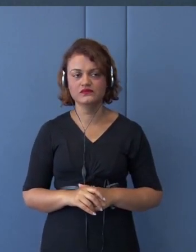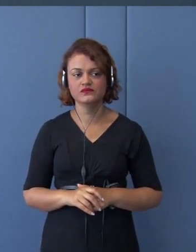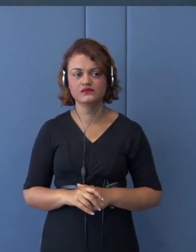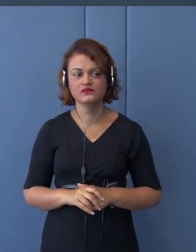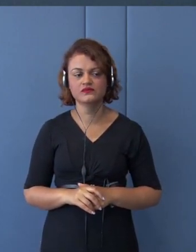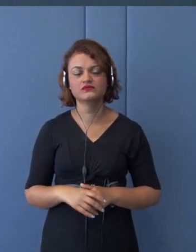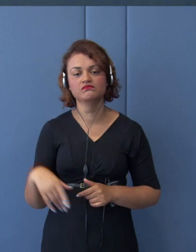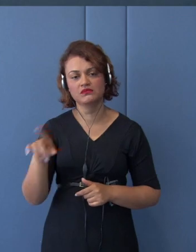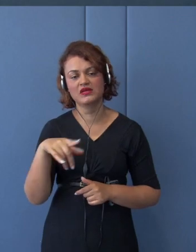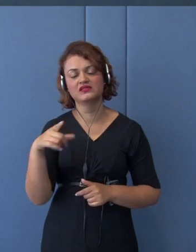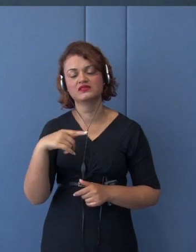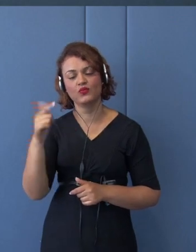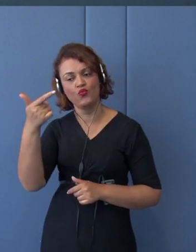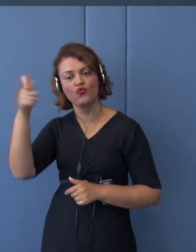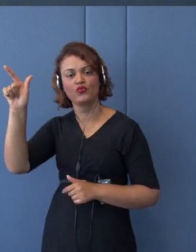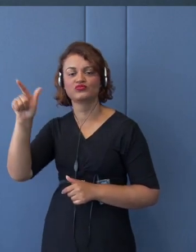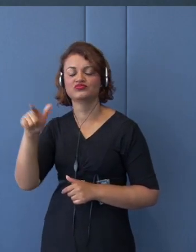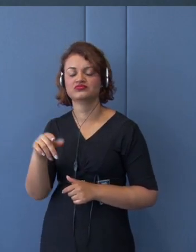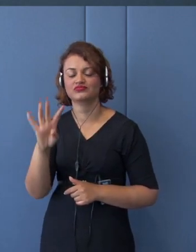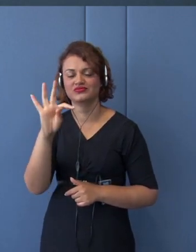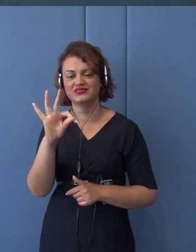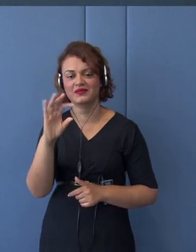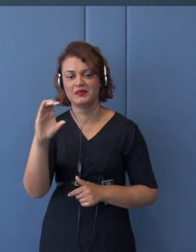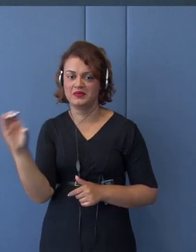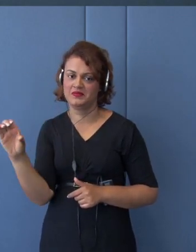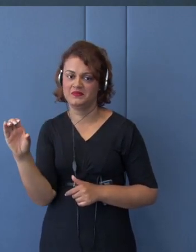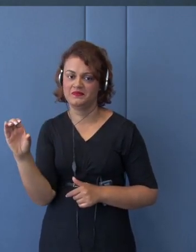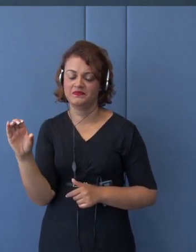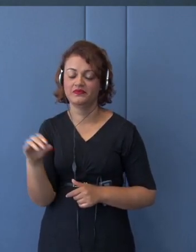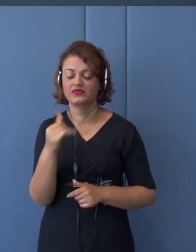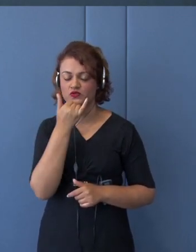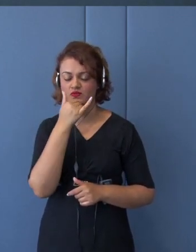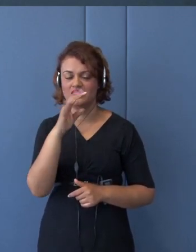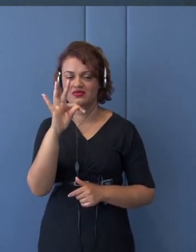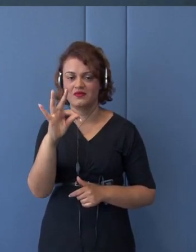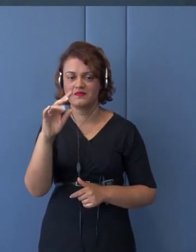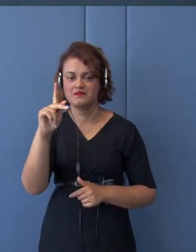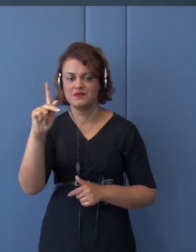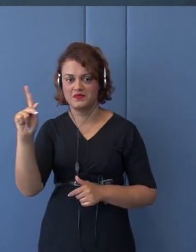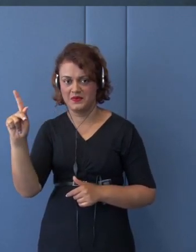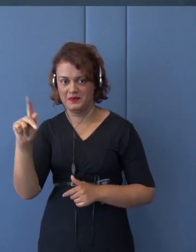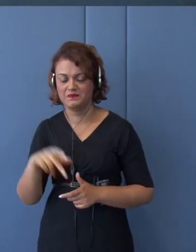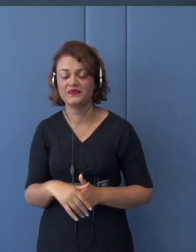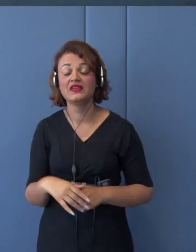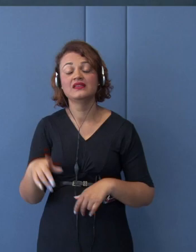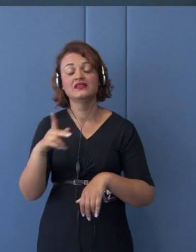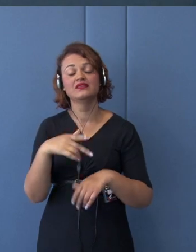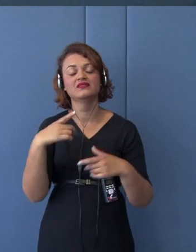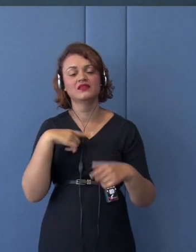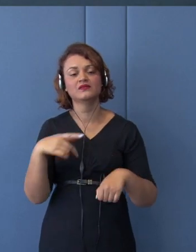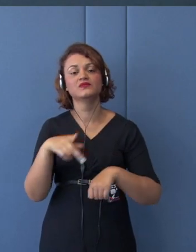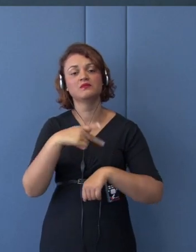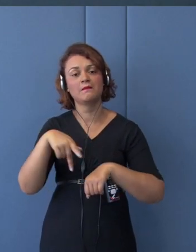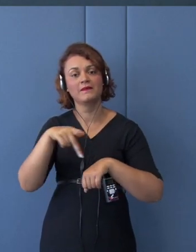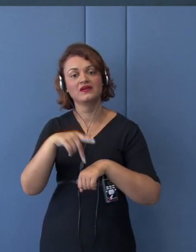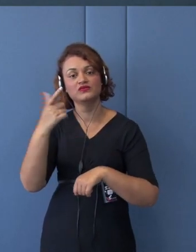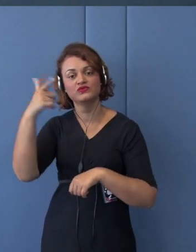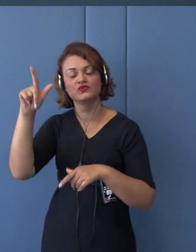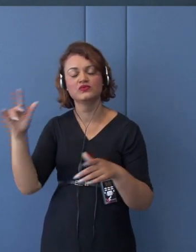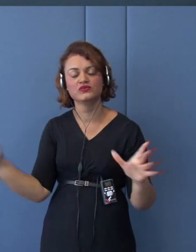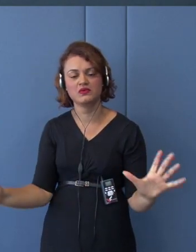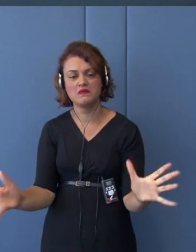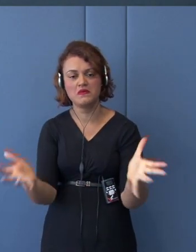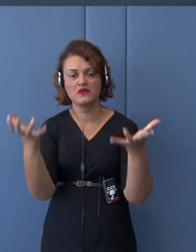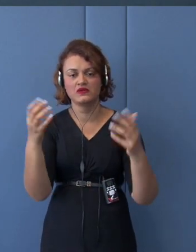the advanced countries, you know, sort of taste. And we